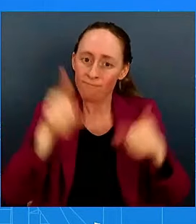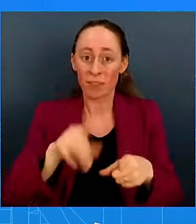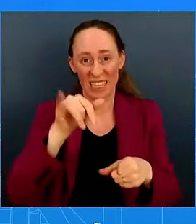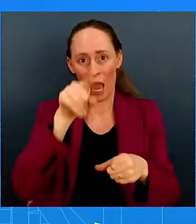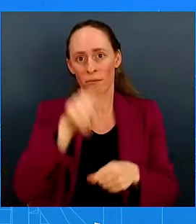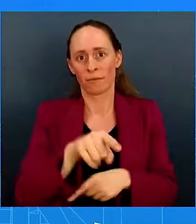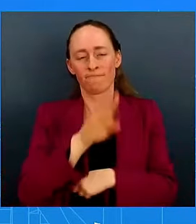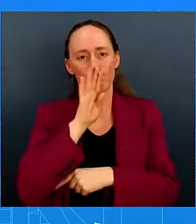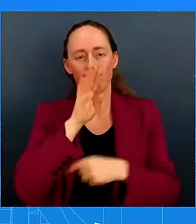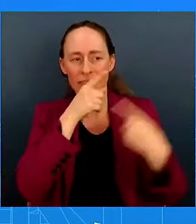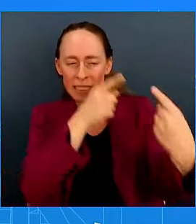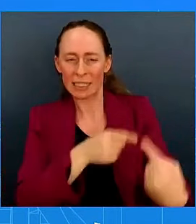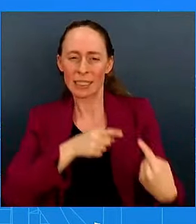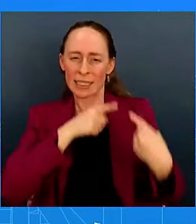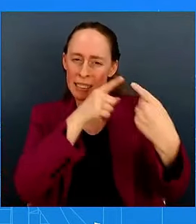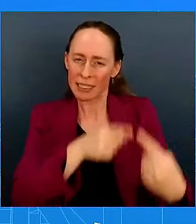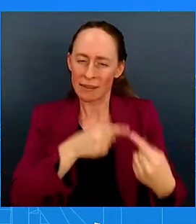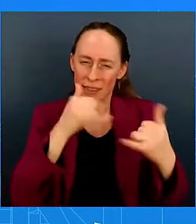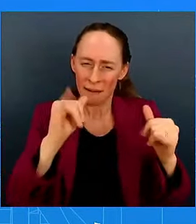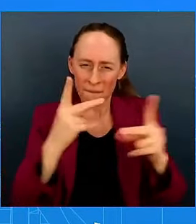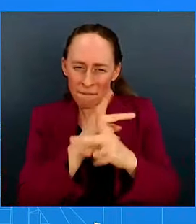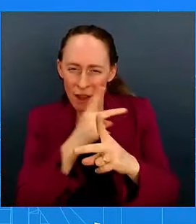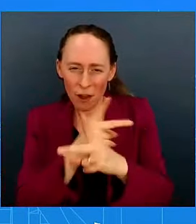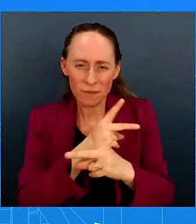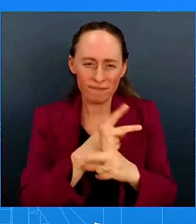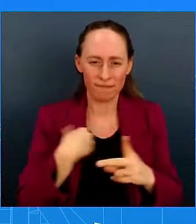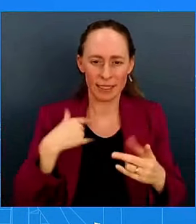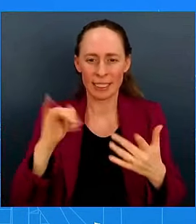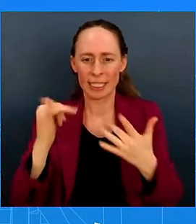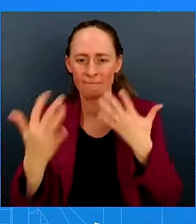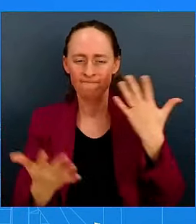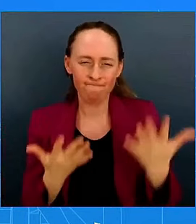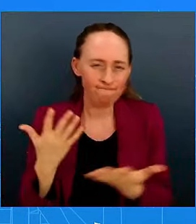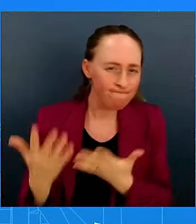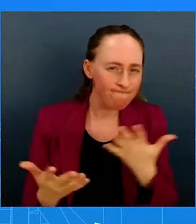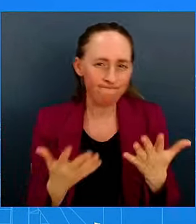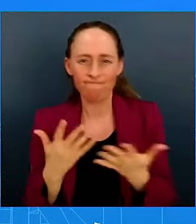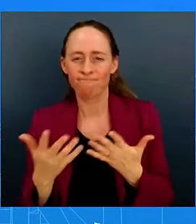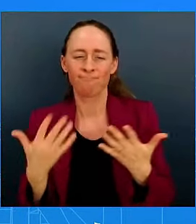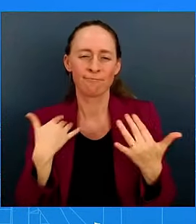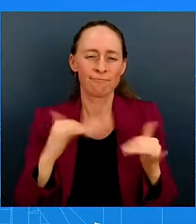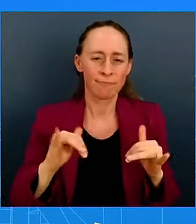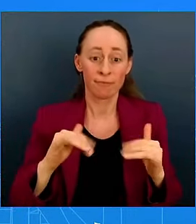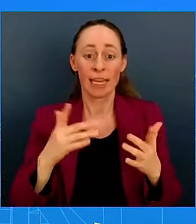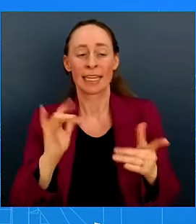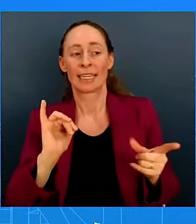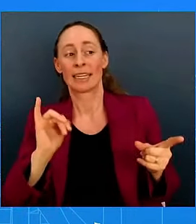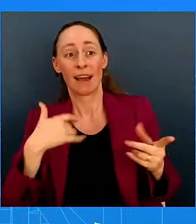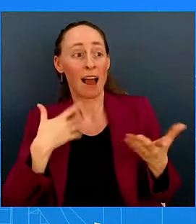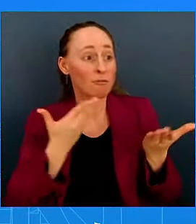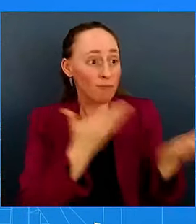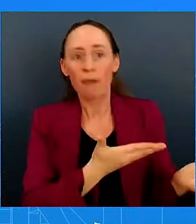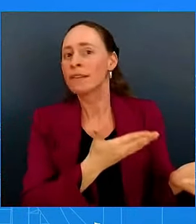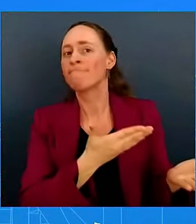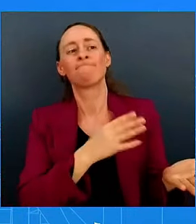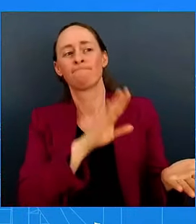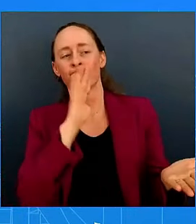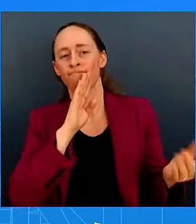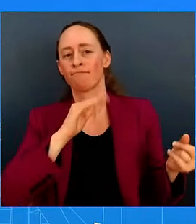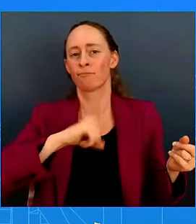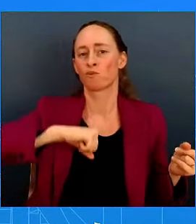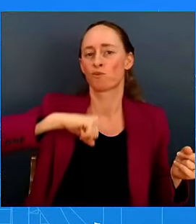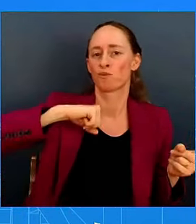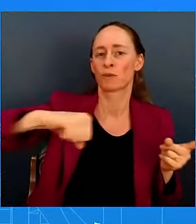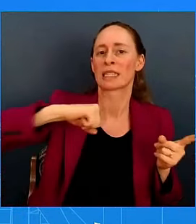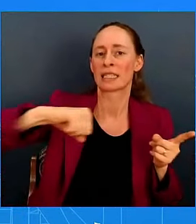and that's where we have run into some resistance. And we're just not any closer today than we were a few days ago.